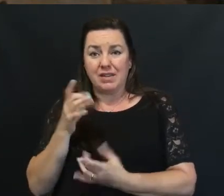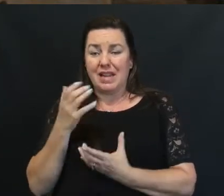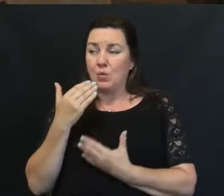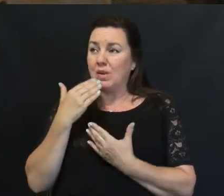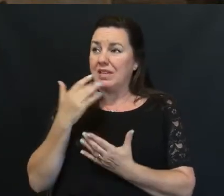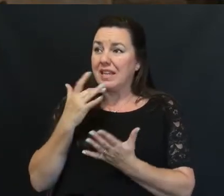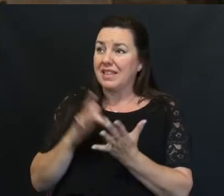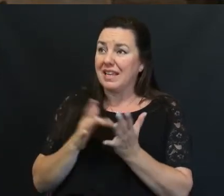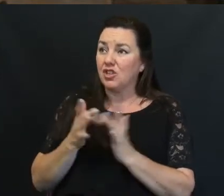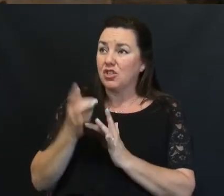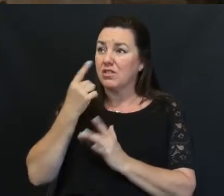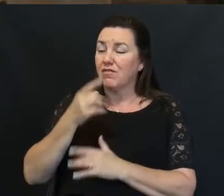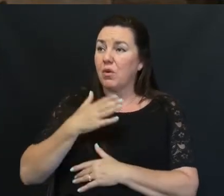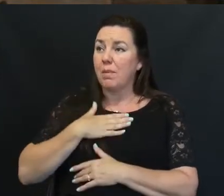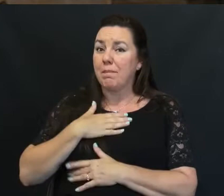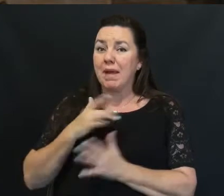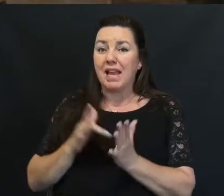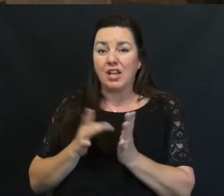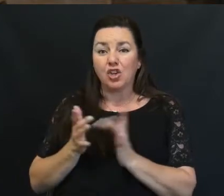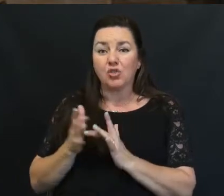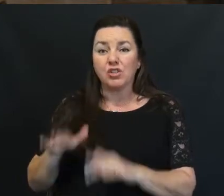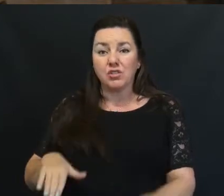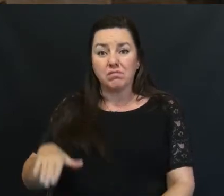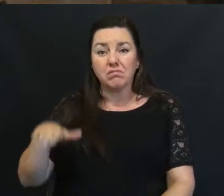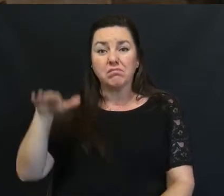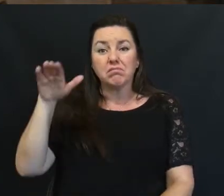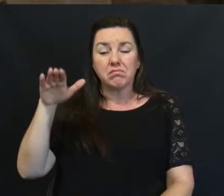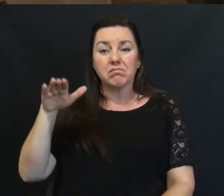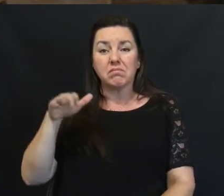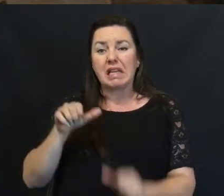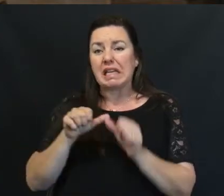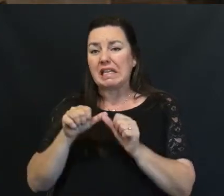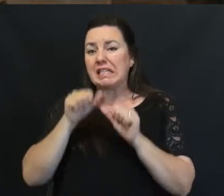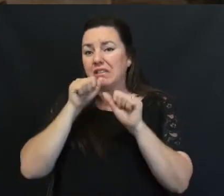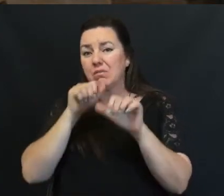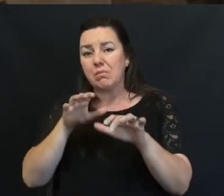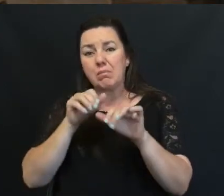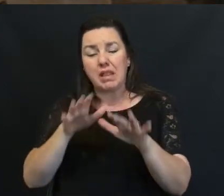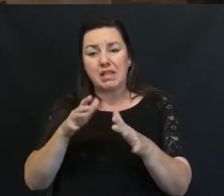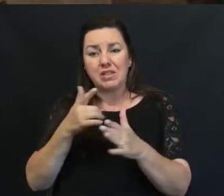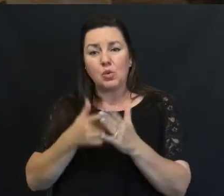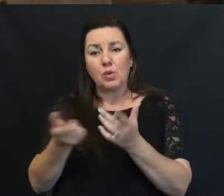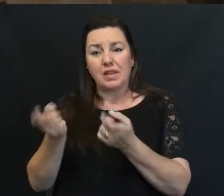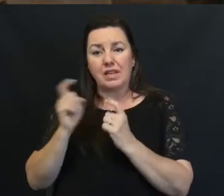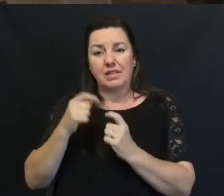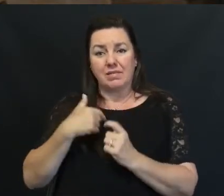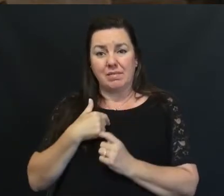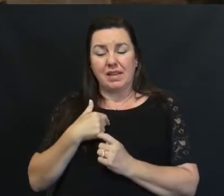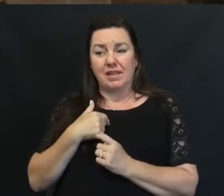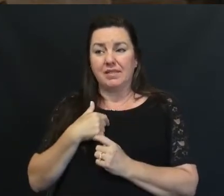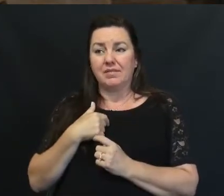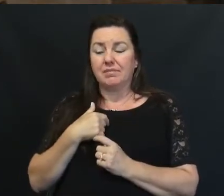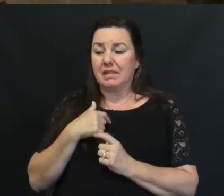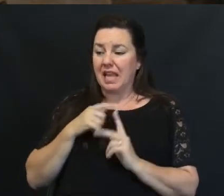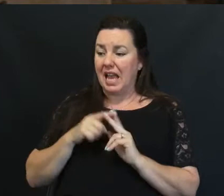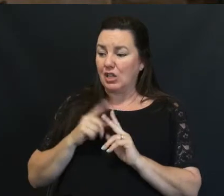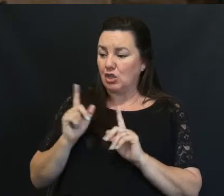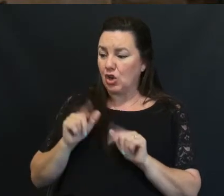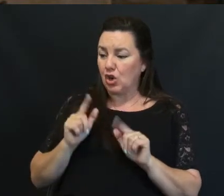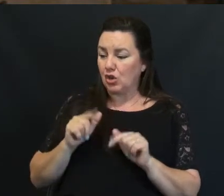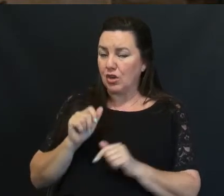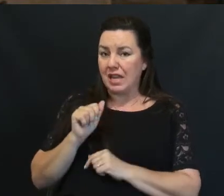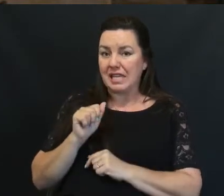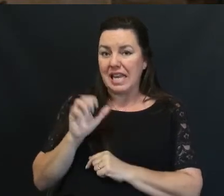Jesus For my Christian growth And the continued blessings He has bestowed upon me I started coming to